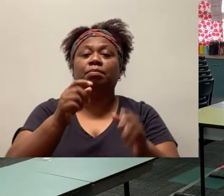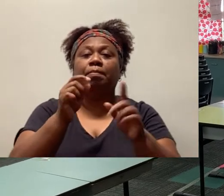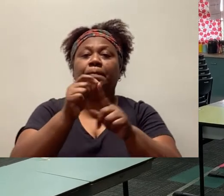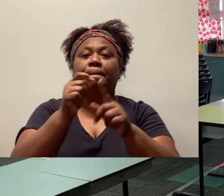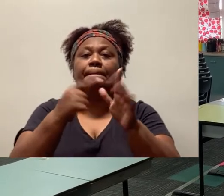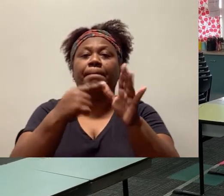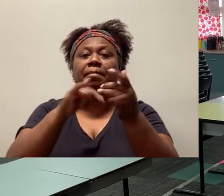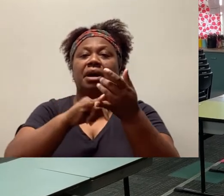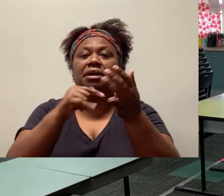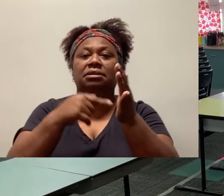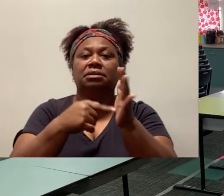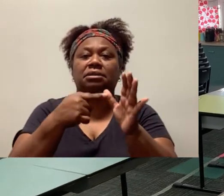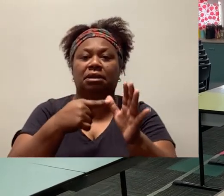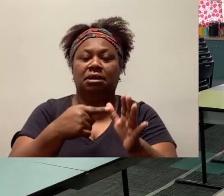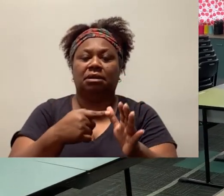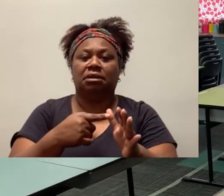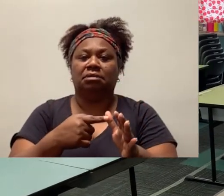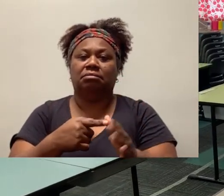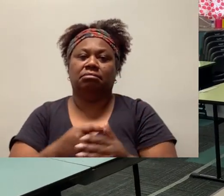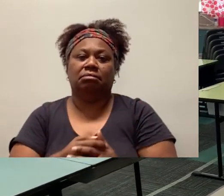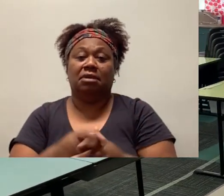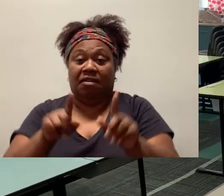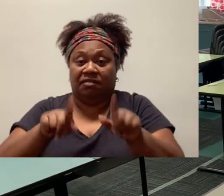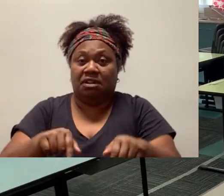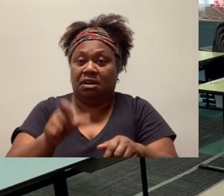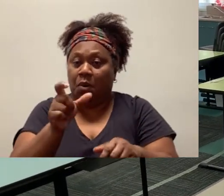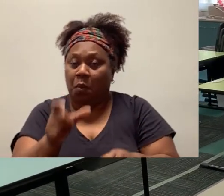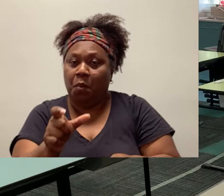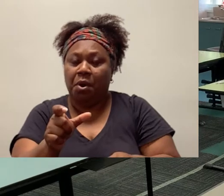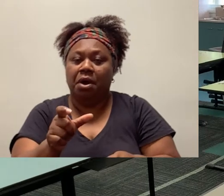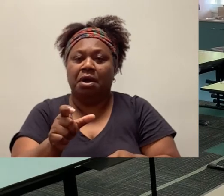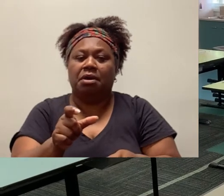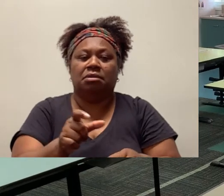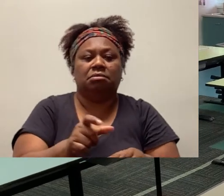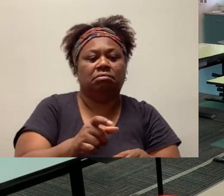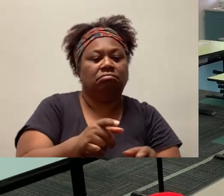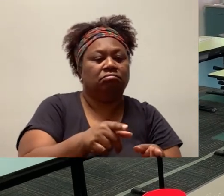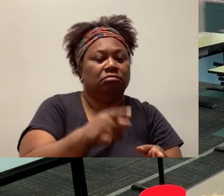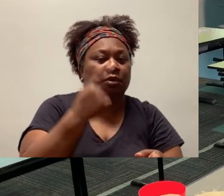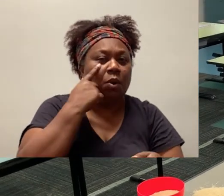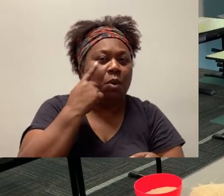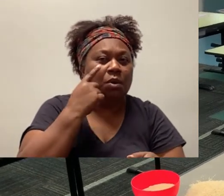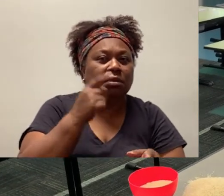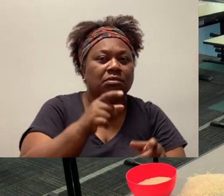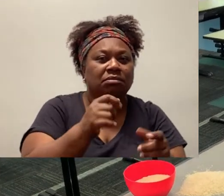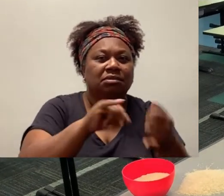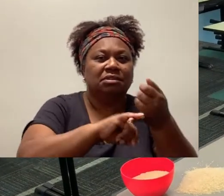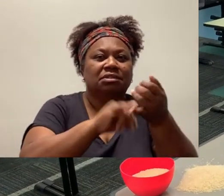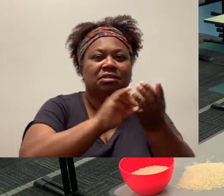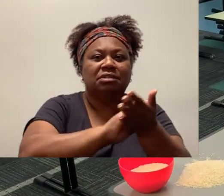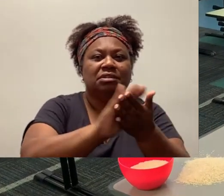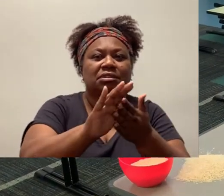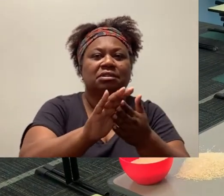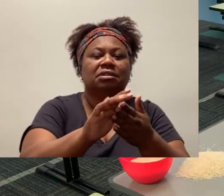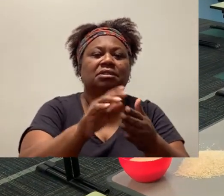blend shh. I wonder if you can think about what word I might be making. See if you can figure it out.